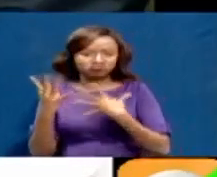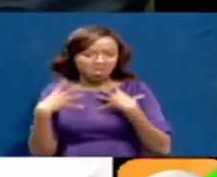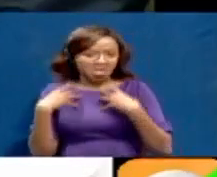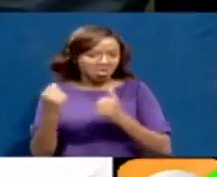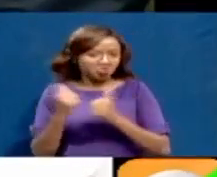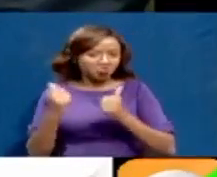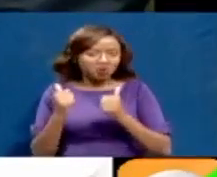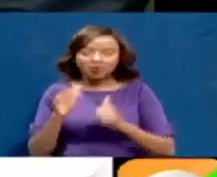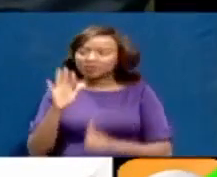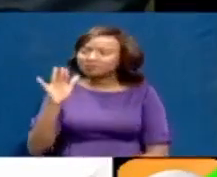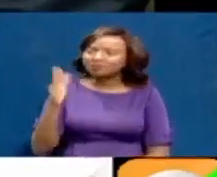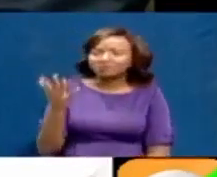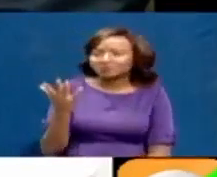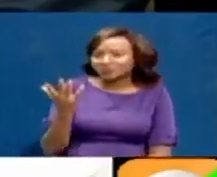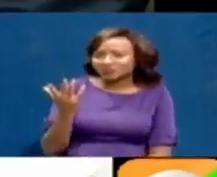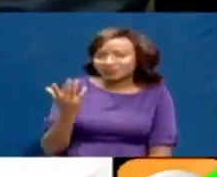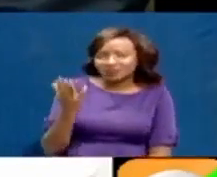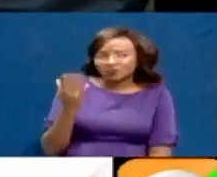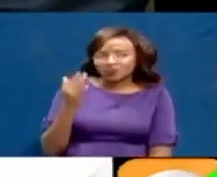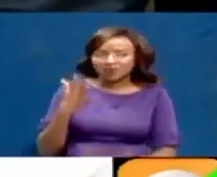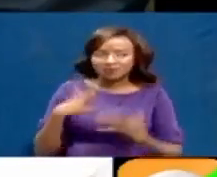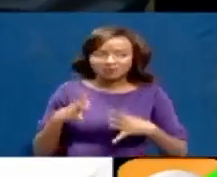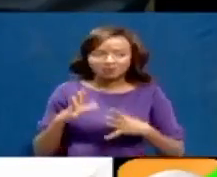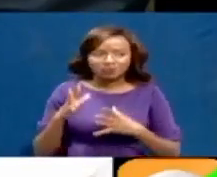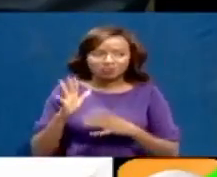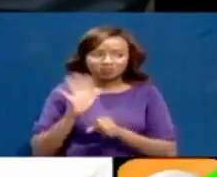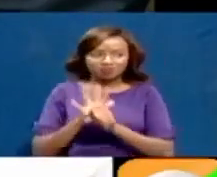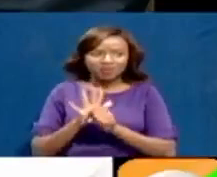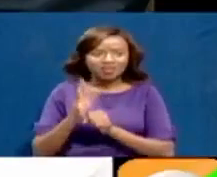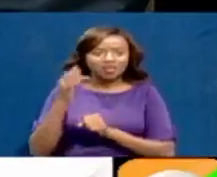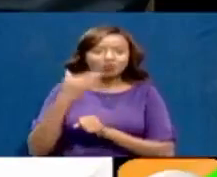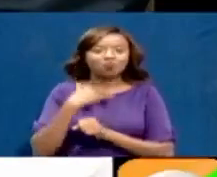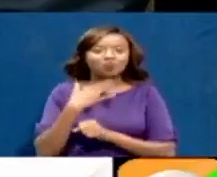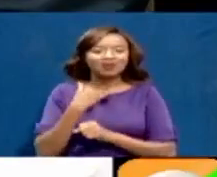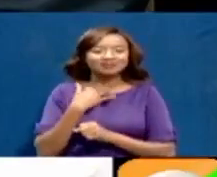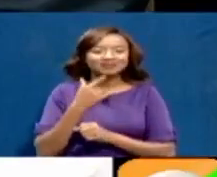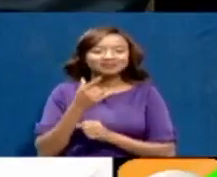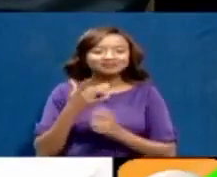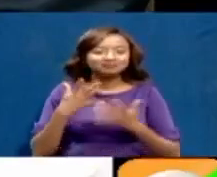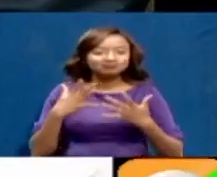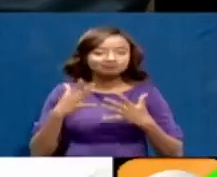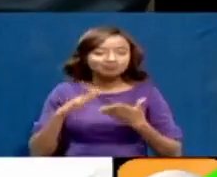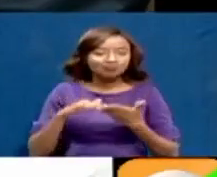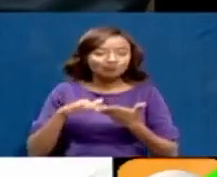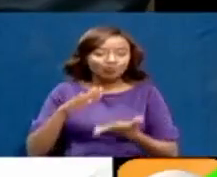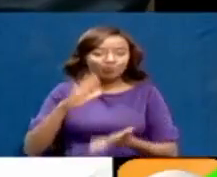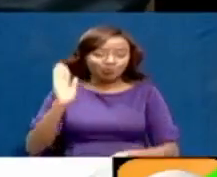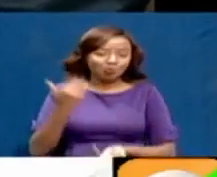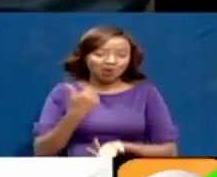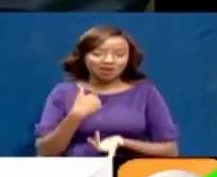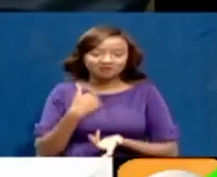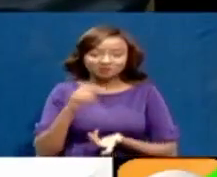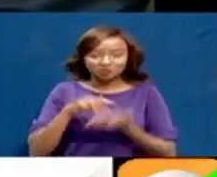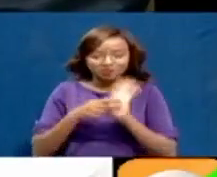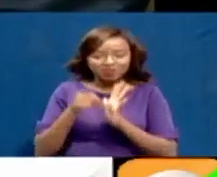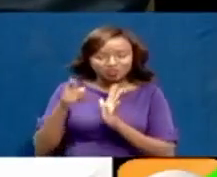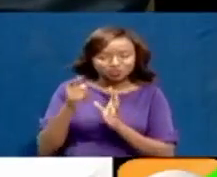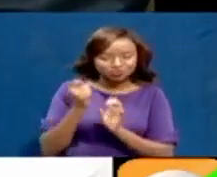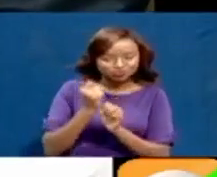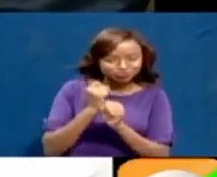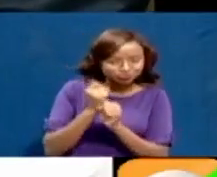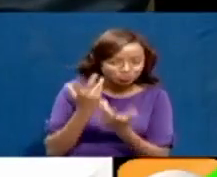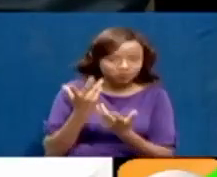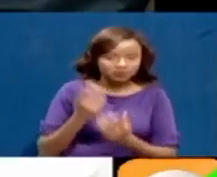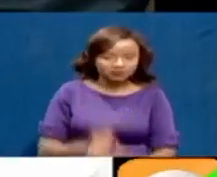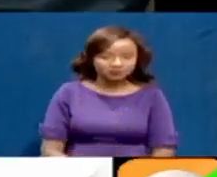right now. Correct me if I'm wrong, because many expected higher numbers at this time from what we had seen earlier. Are you doing something right or are you not